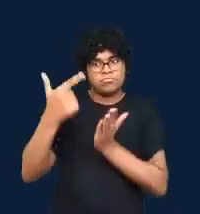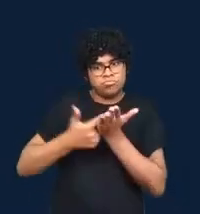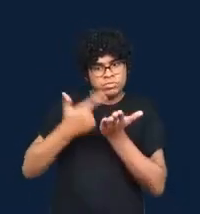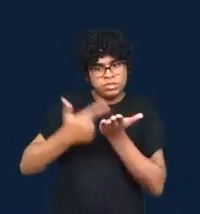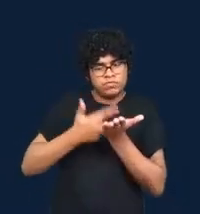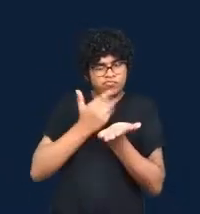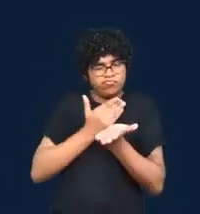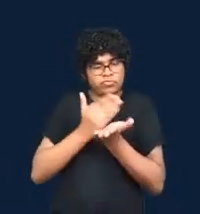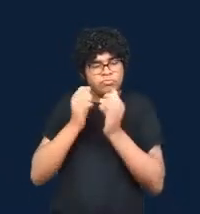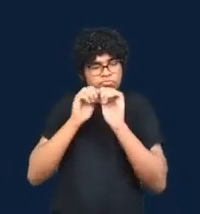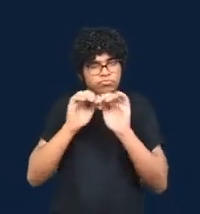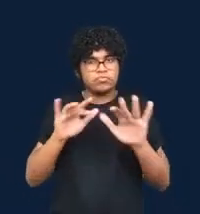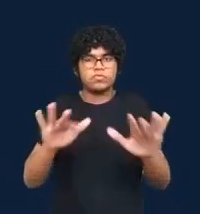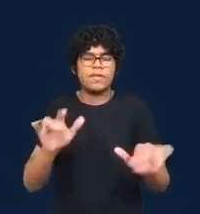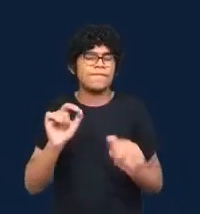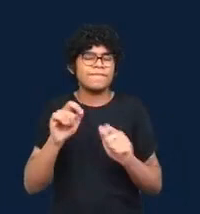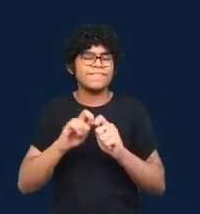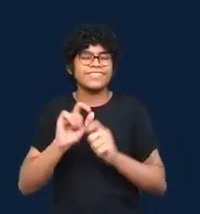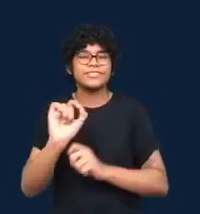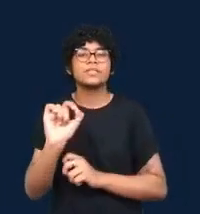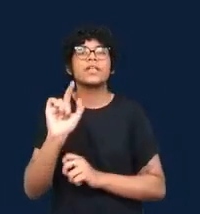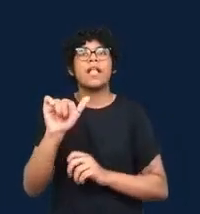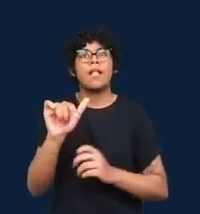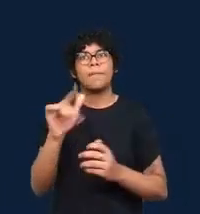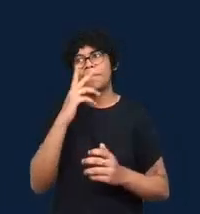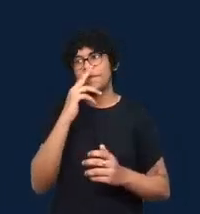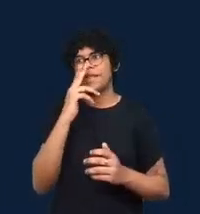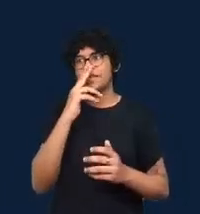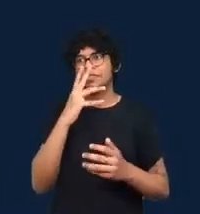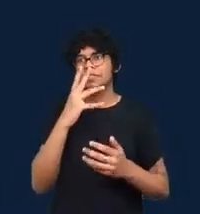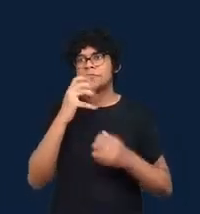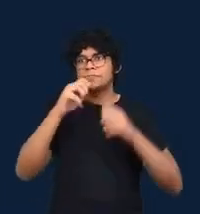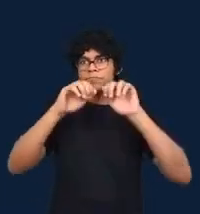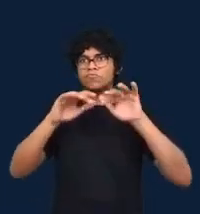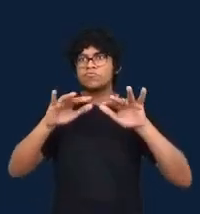with the early days of this practice being recognized.